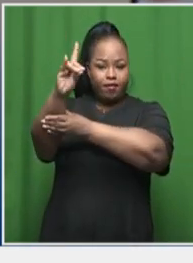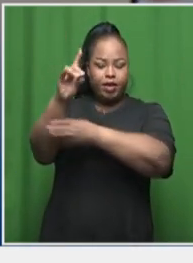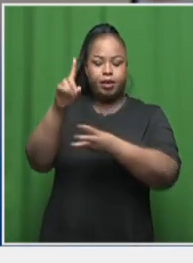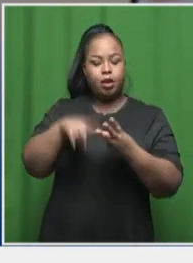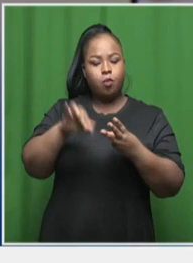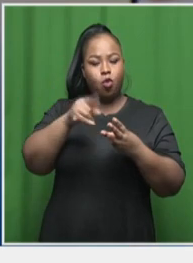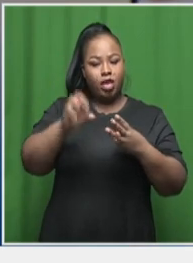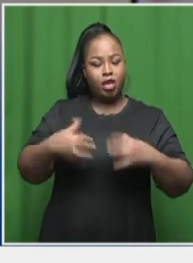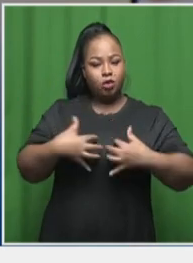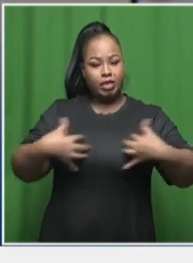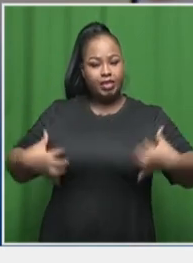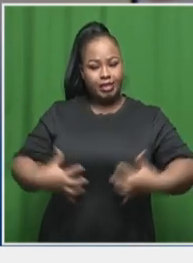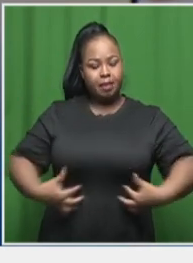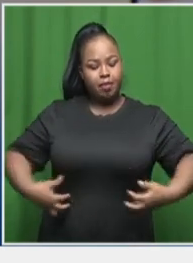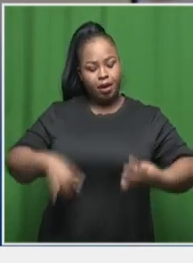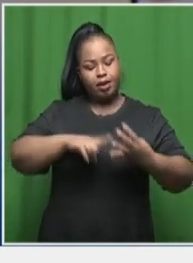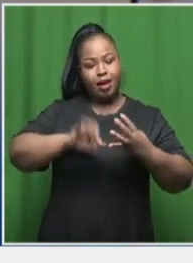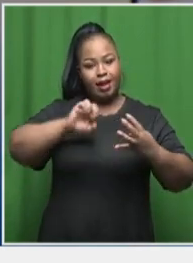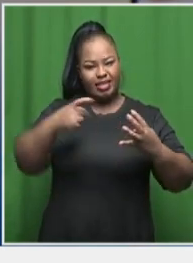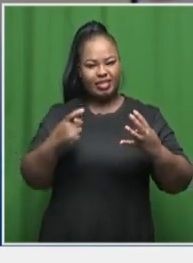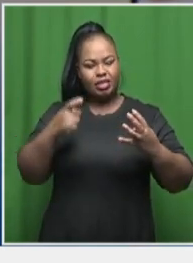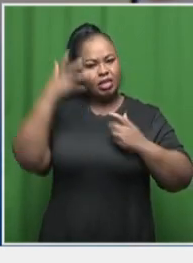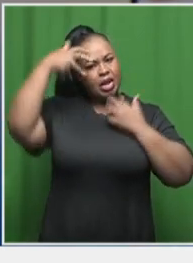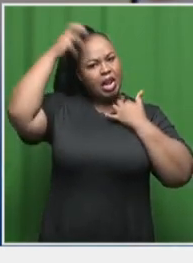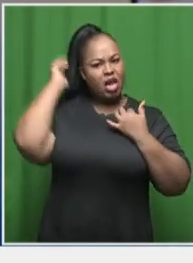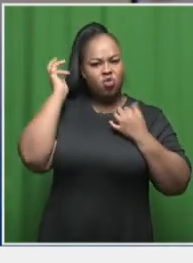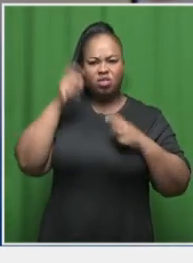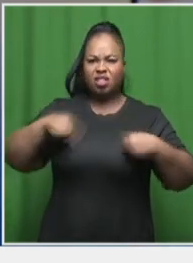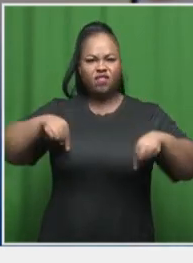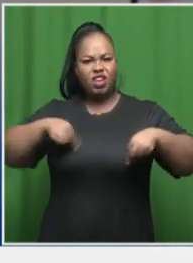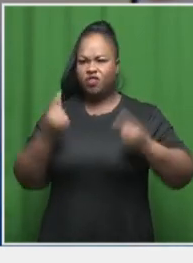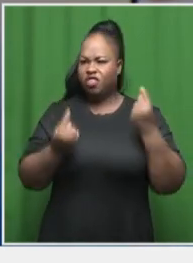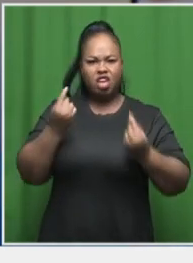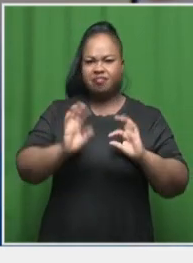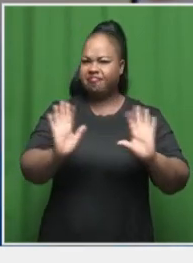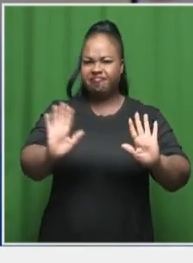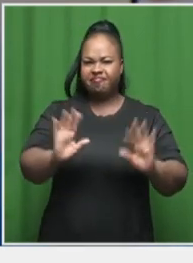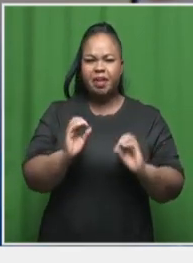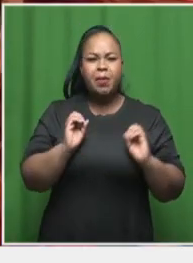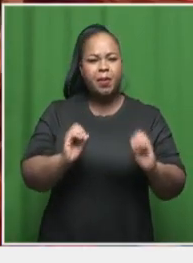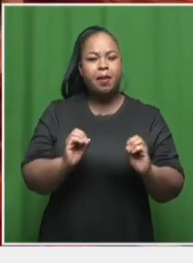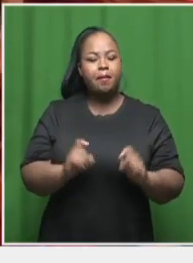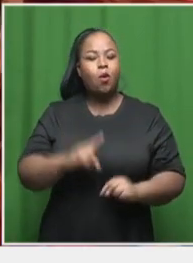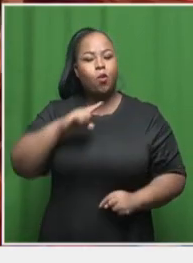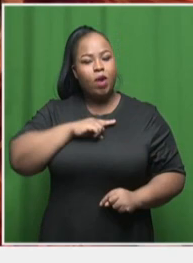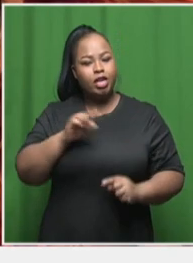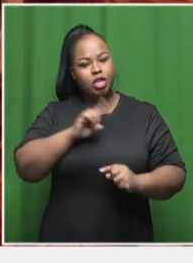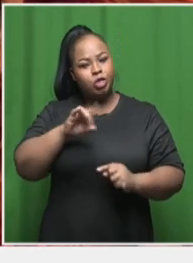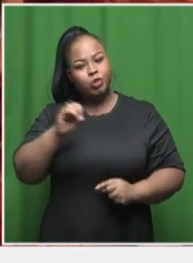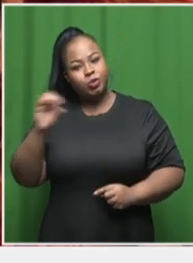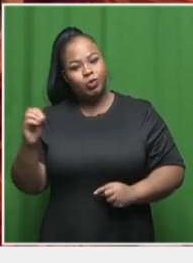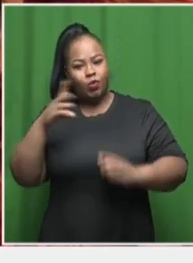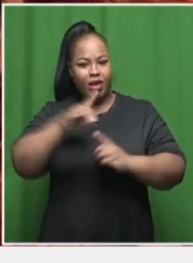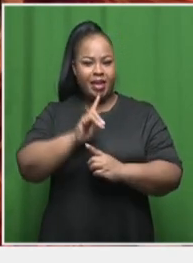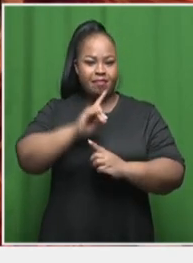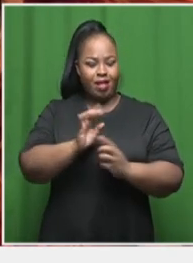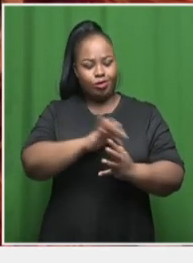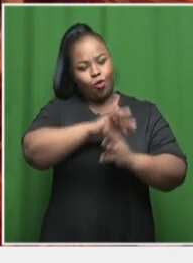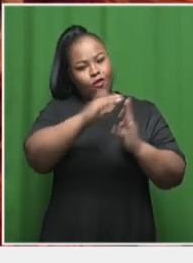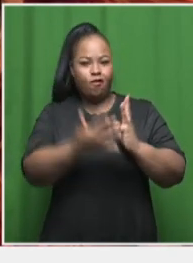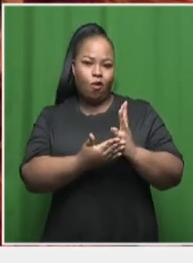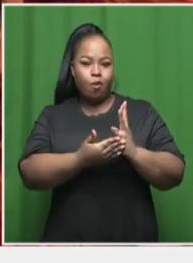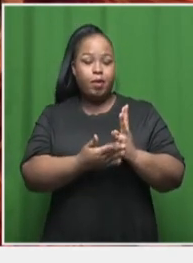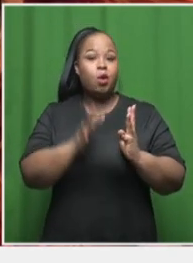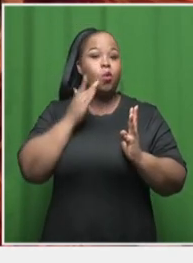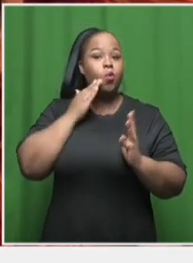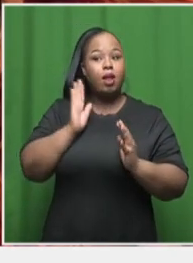zebra and Alex, the lion, they are not, they're not afraid of each other because they are zoo animals. Right. But as soon as